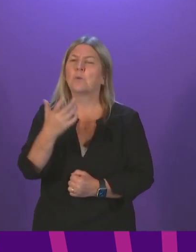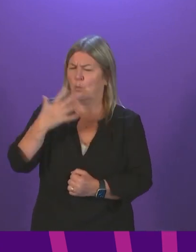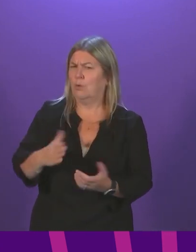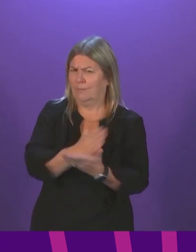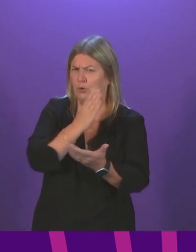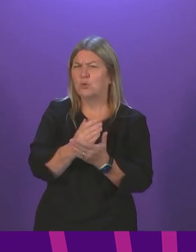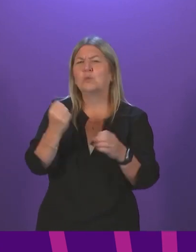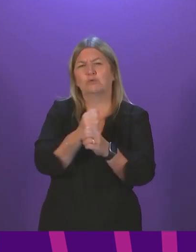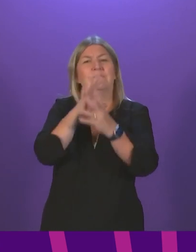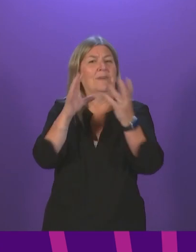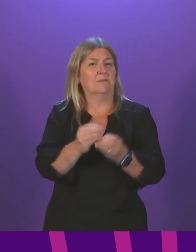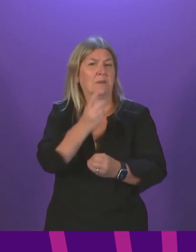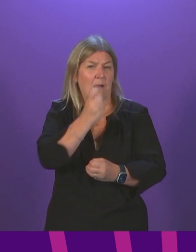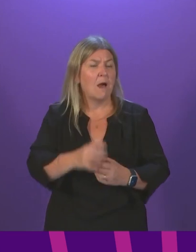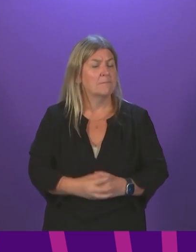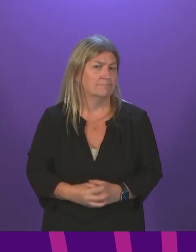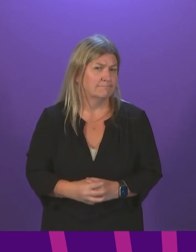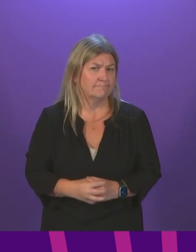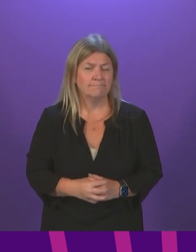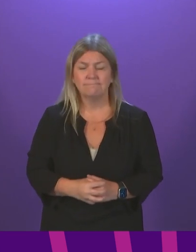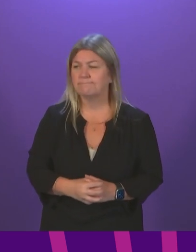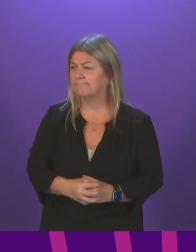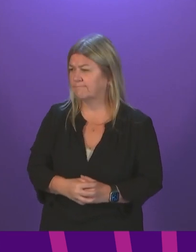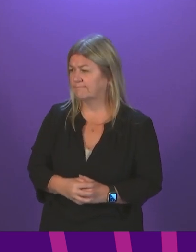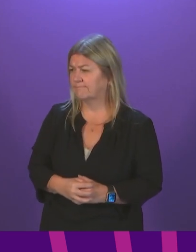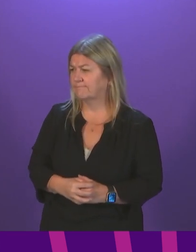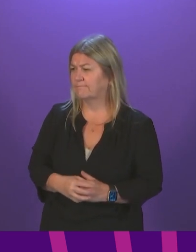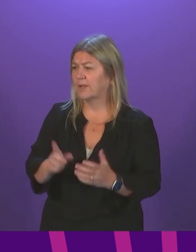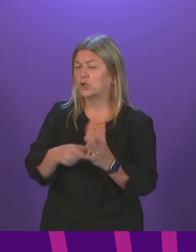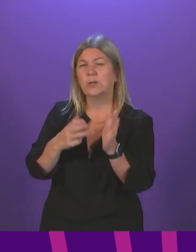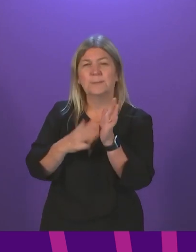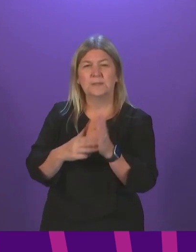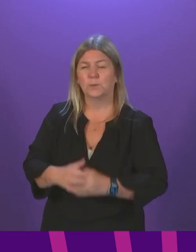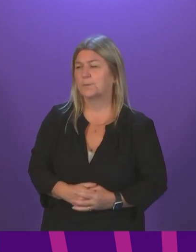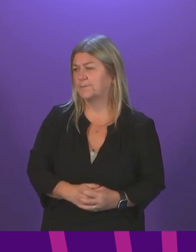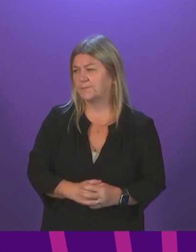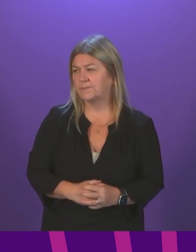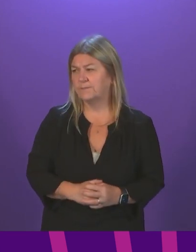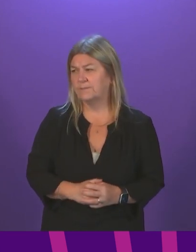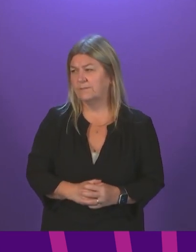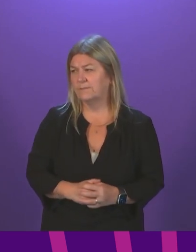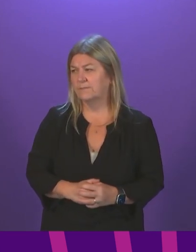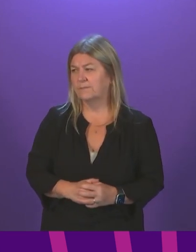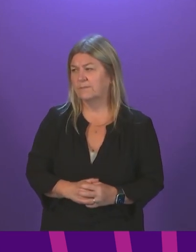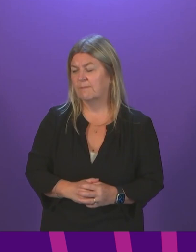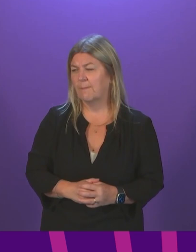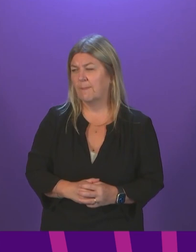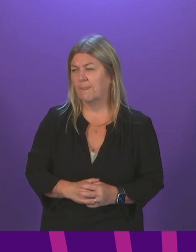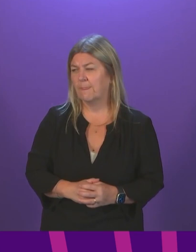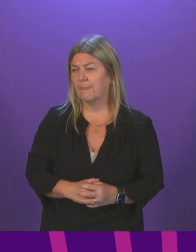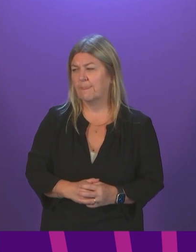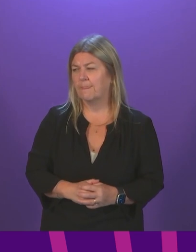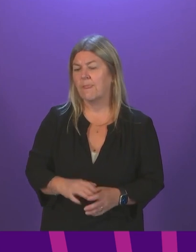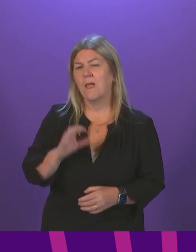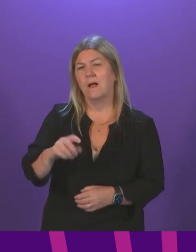advantage of it. Jenny Minto to be followed by Maurice Golden. Thank you, Presiding Officer. Can the First Minister provide an update